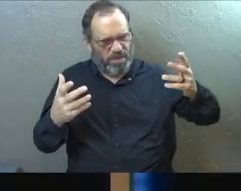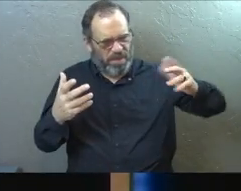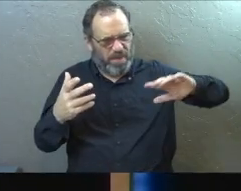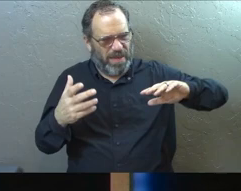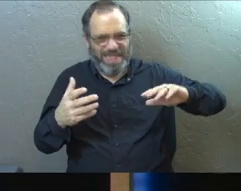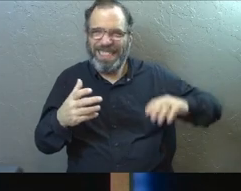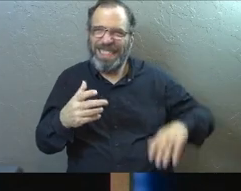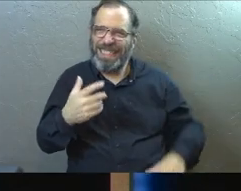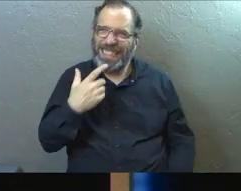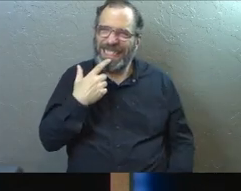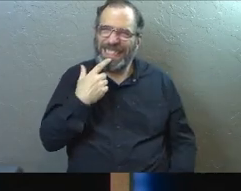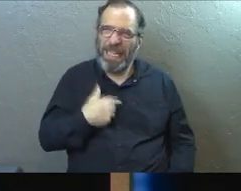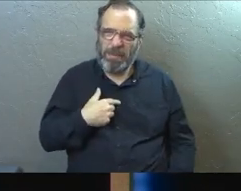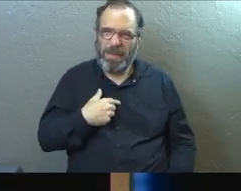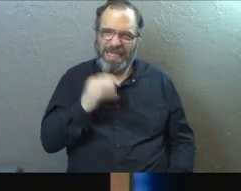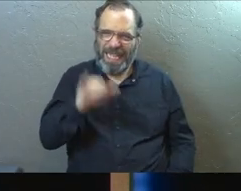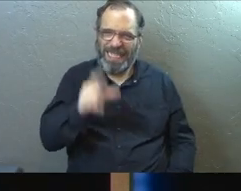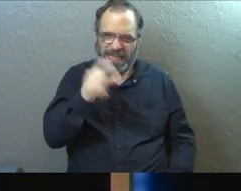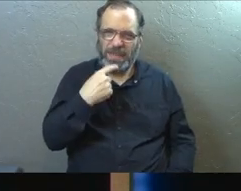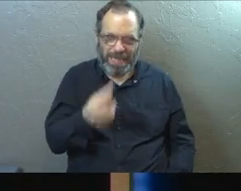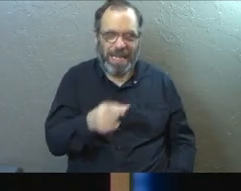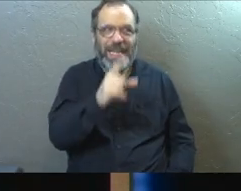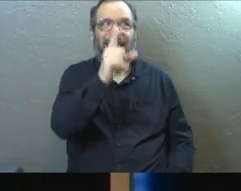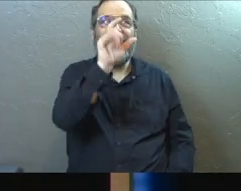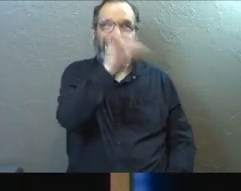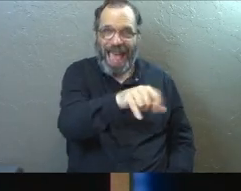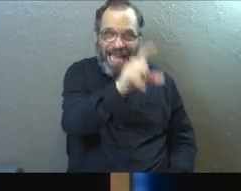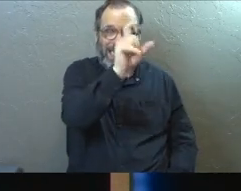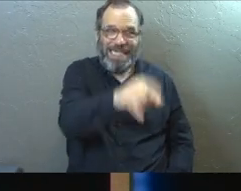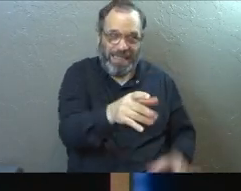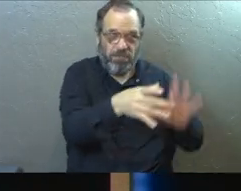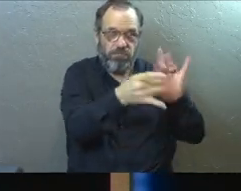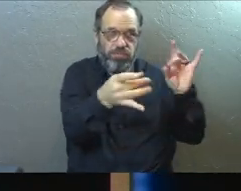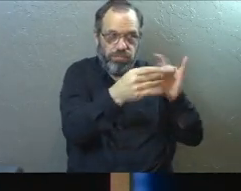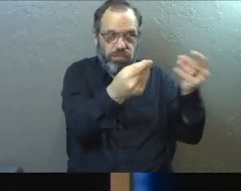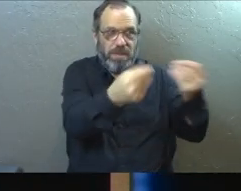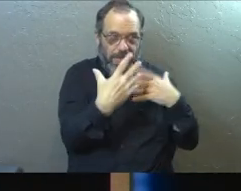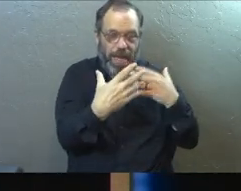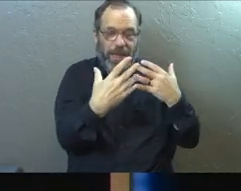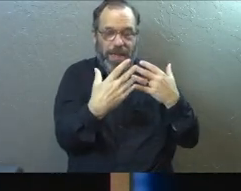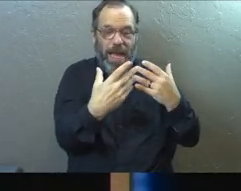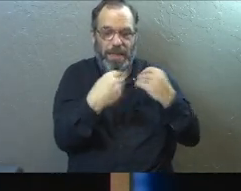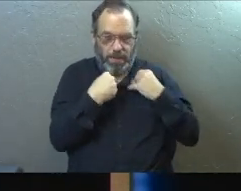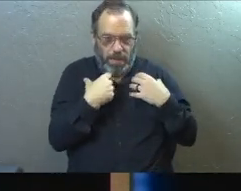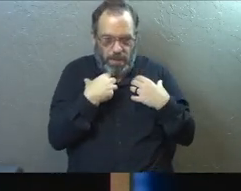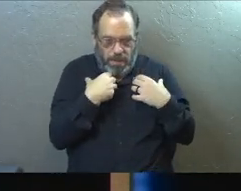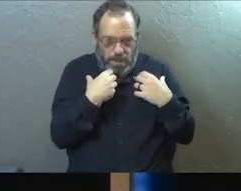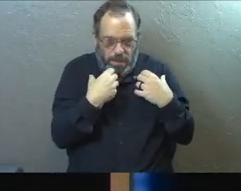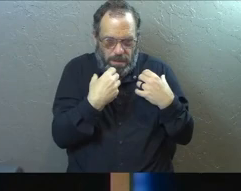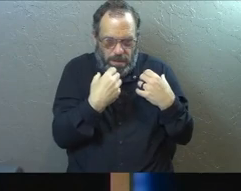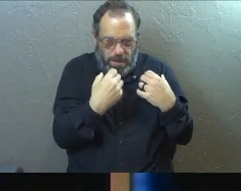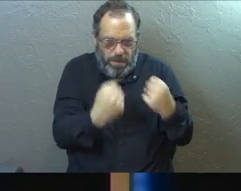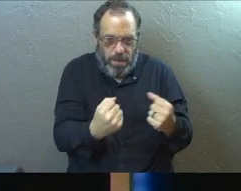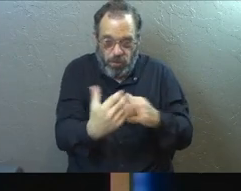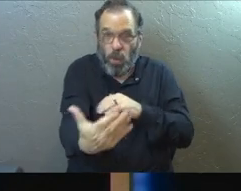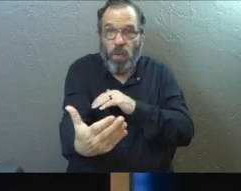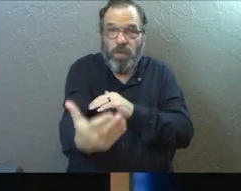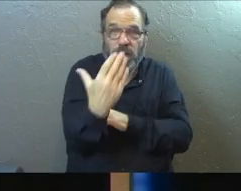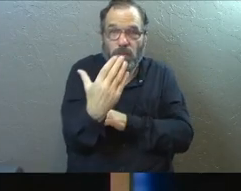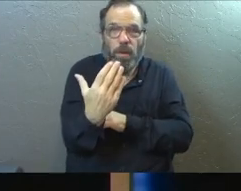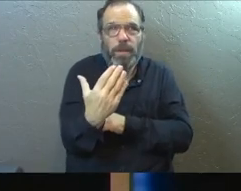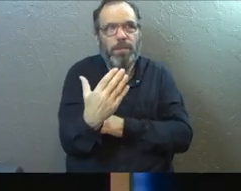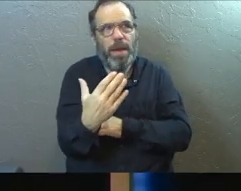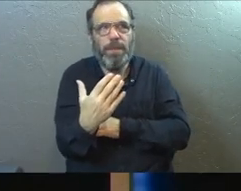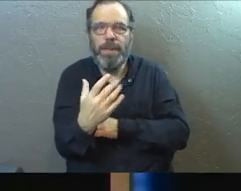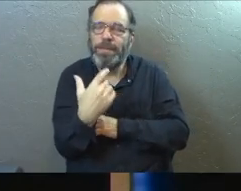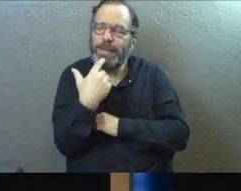thing that didn't need to be said turns out very much needed to be said and it very much brought a lot of healing to me. And so this morning, maybe